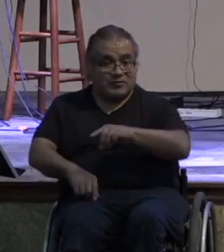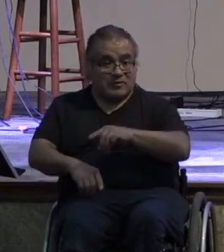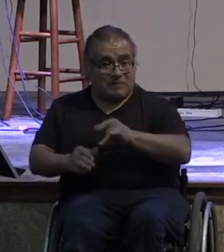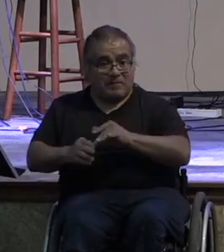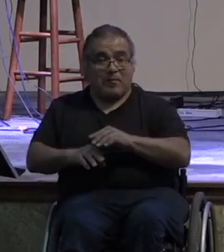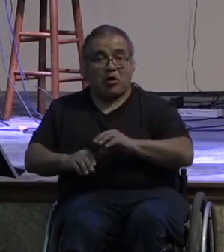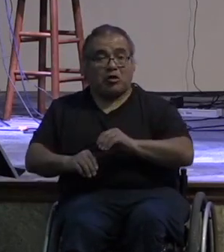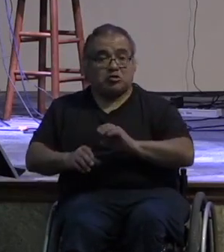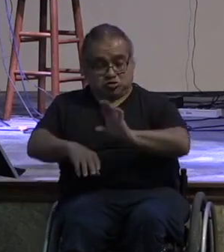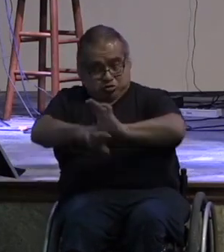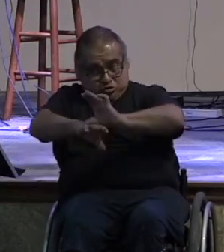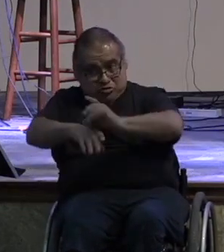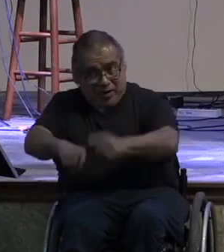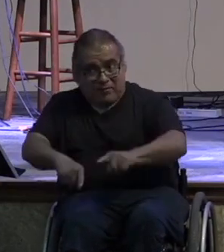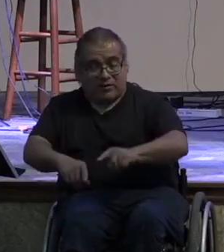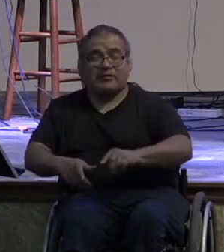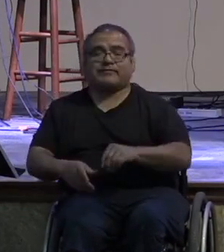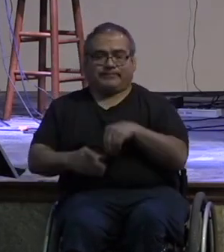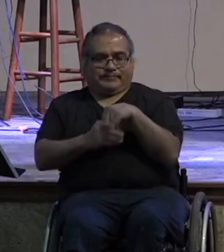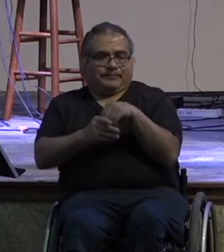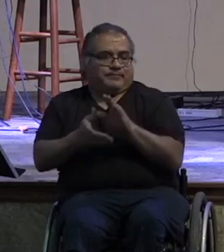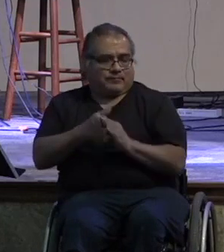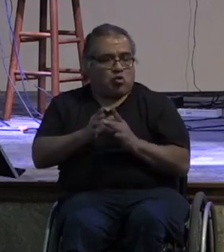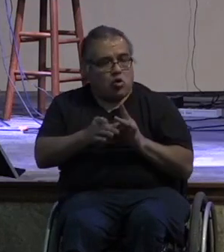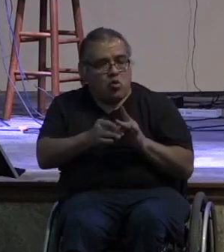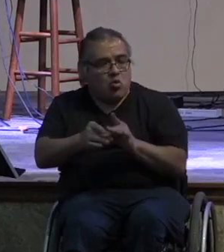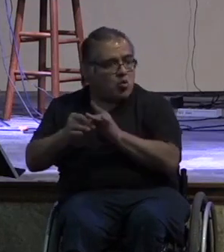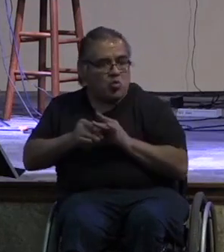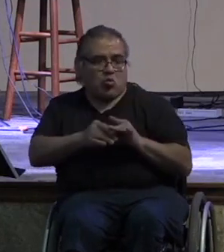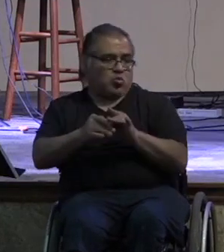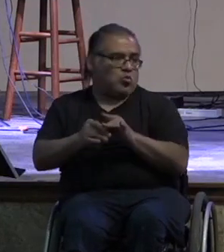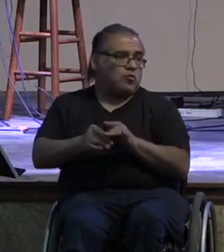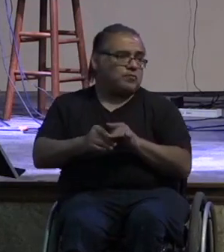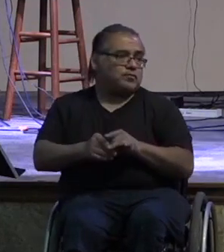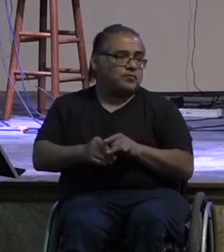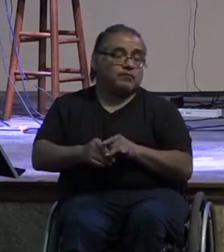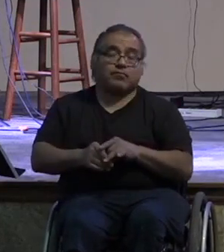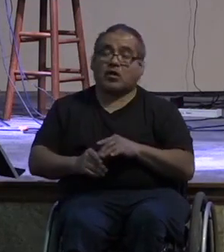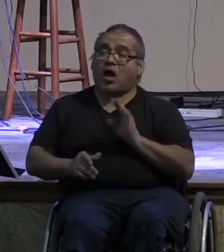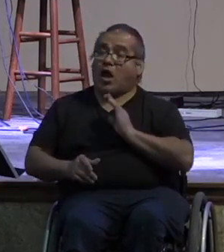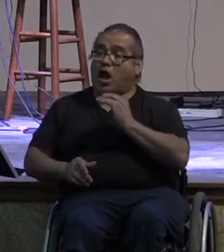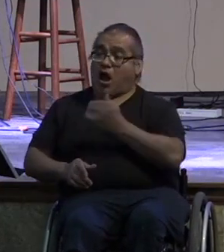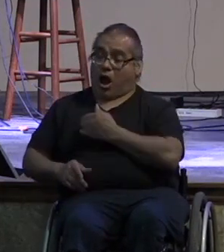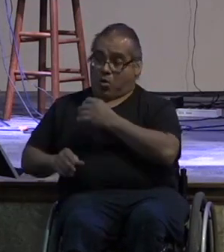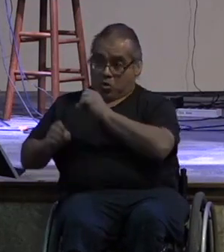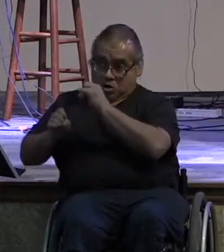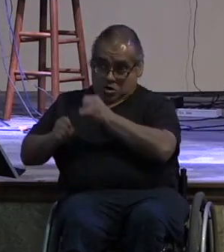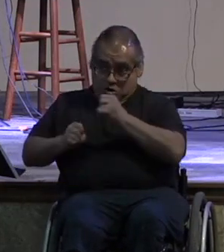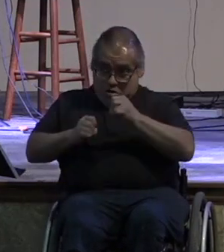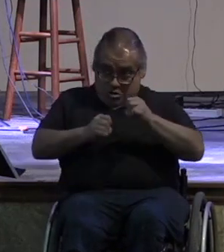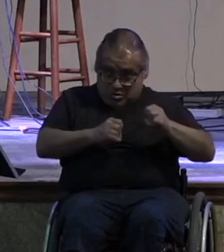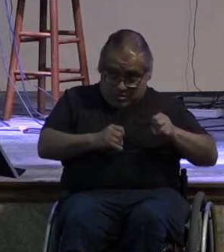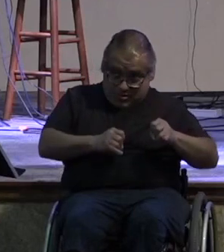see we live in a culture that we are accentuated as individuals our individualness especially in